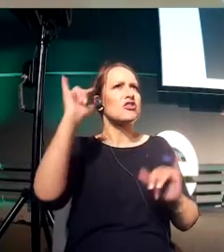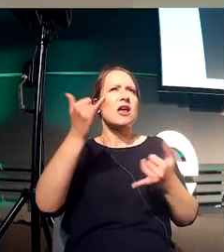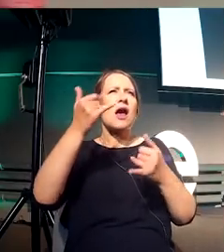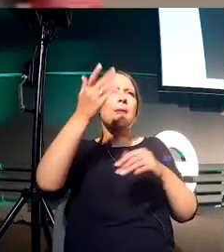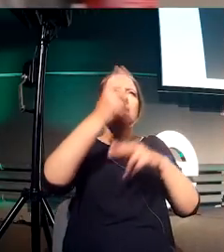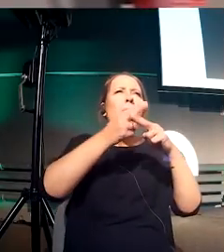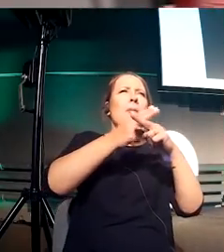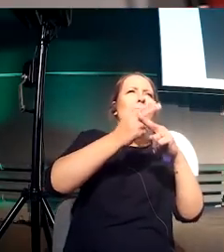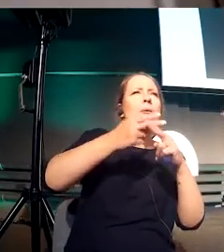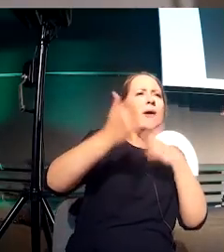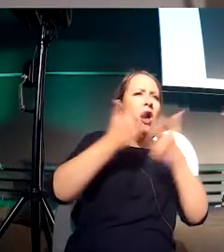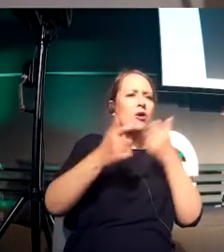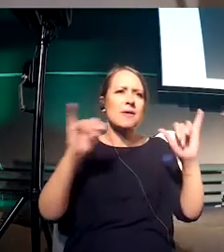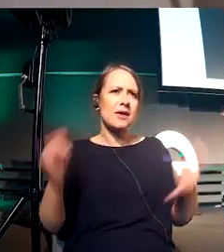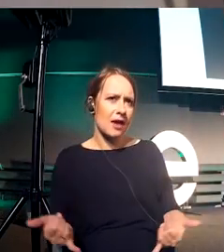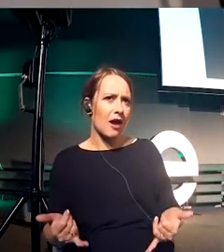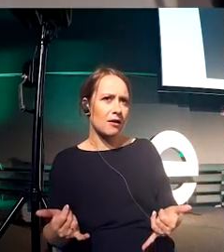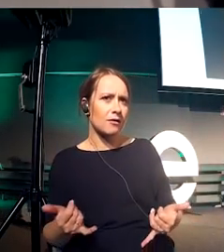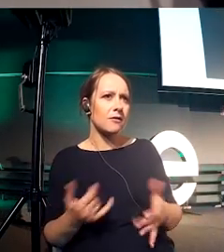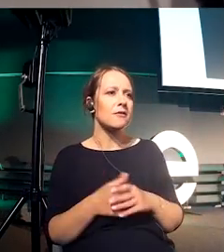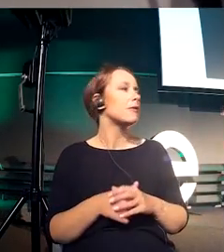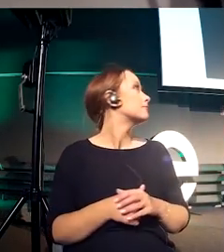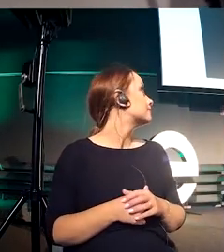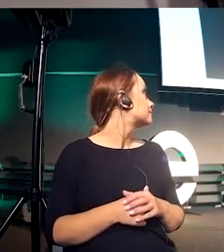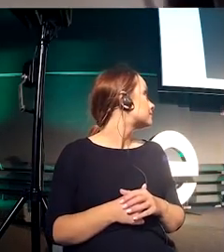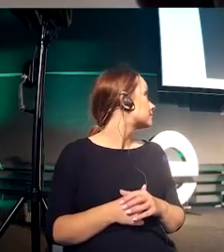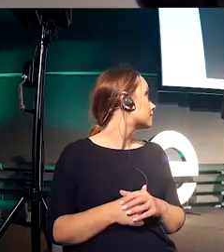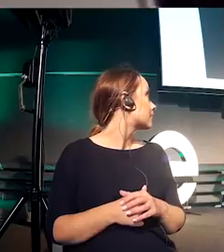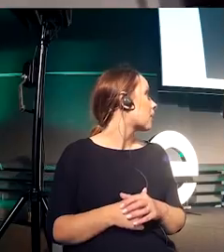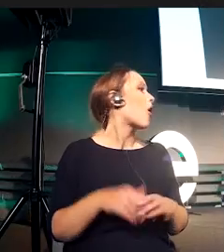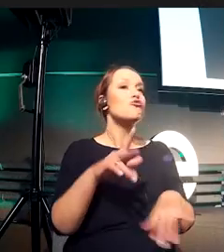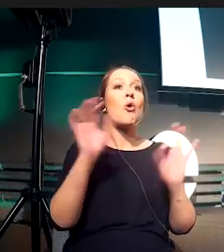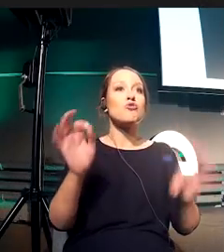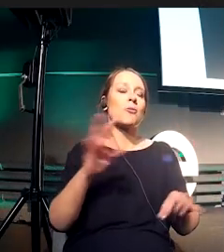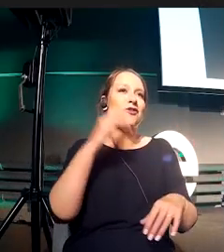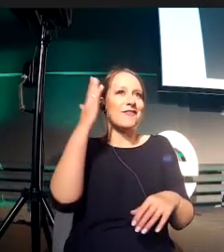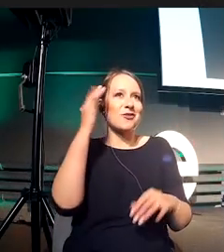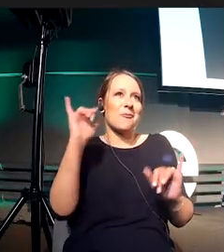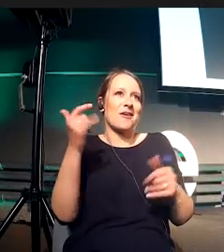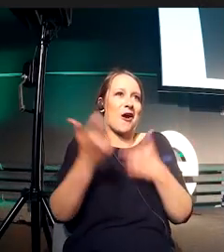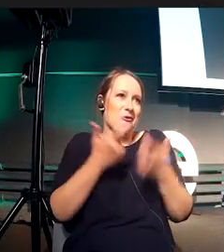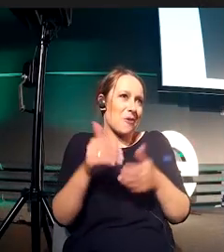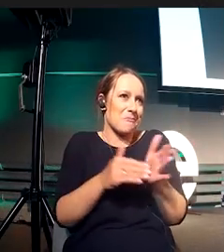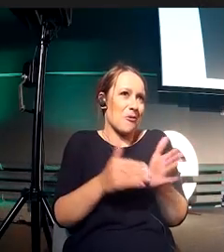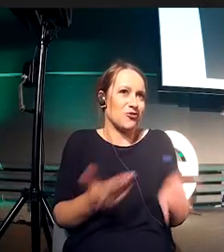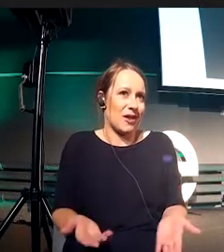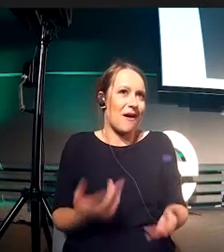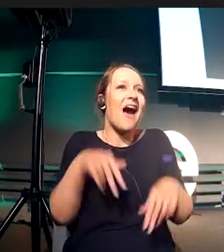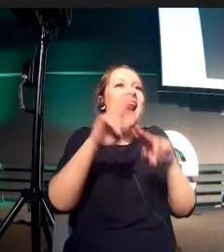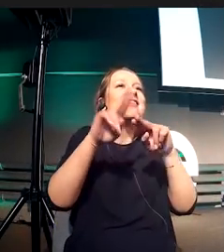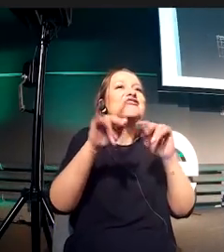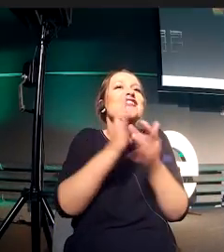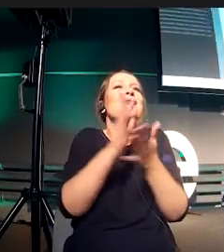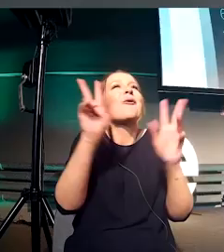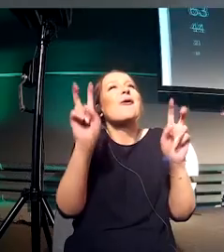What the tool does, it gives us just a visual calculation of the different hierarchy that we're trying to